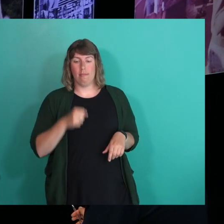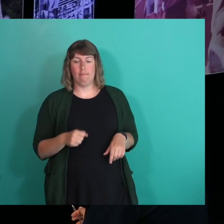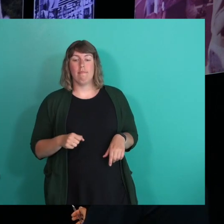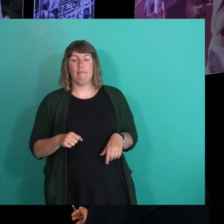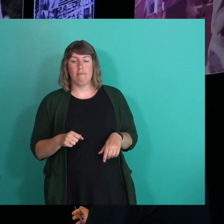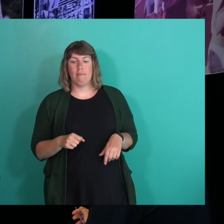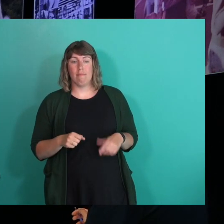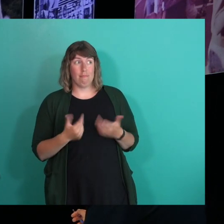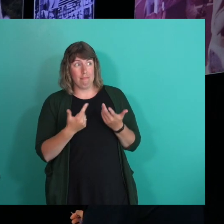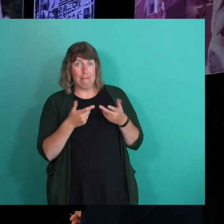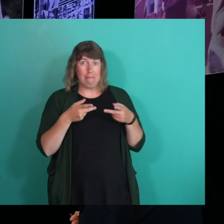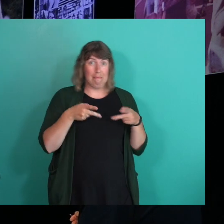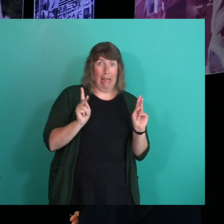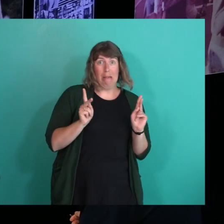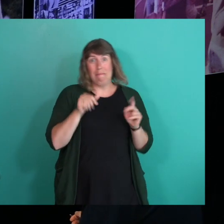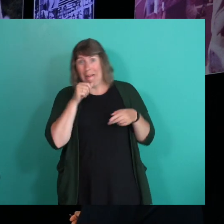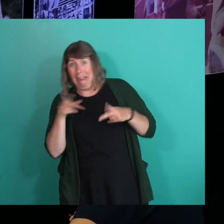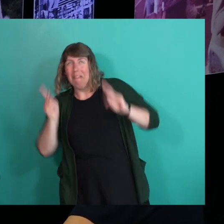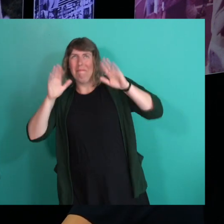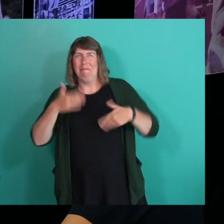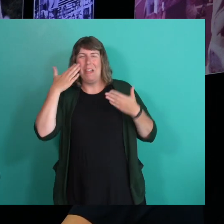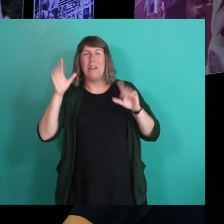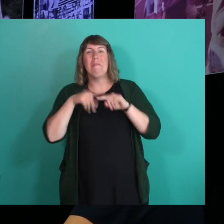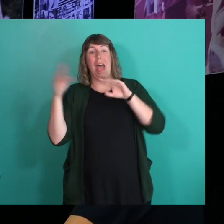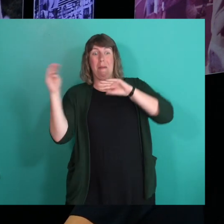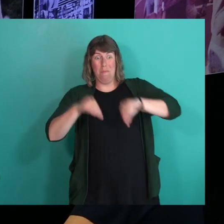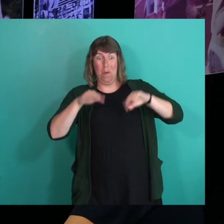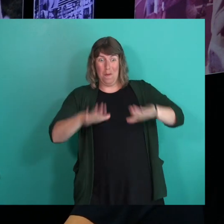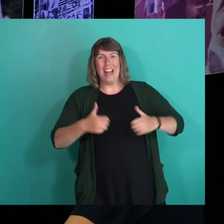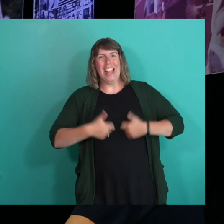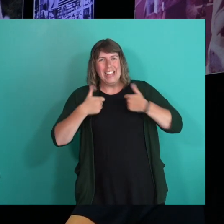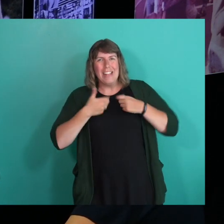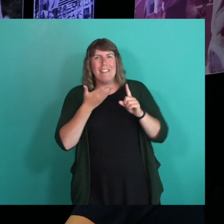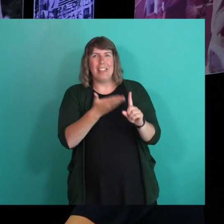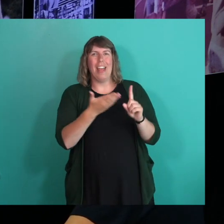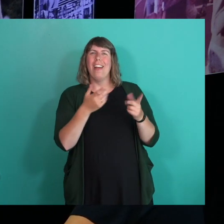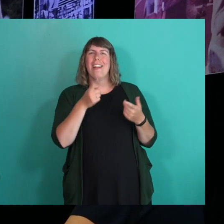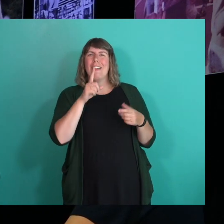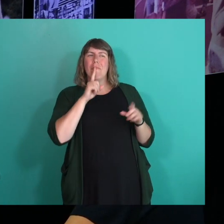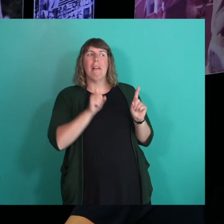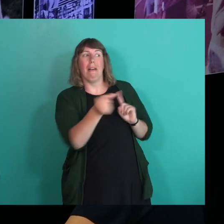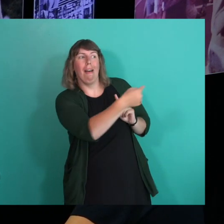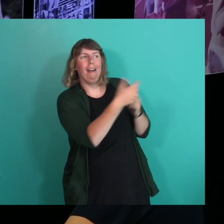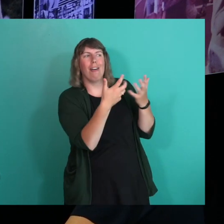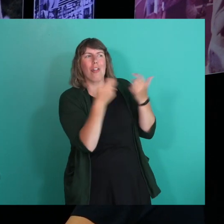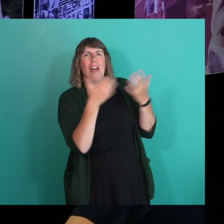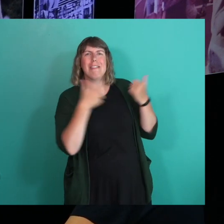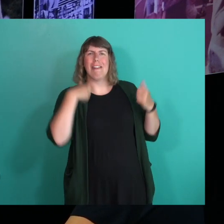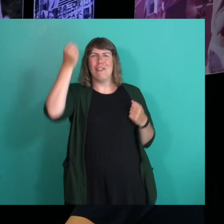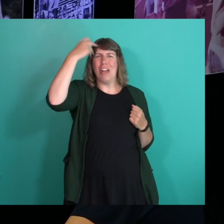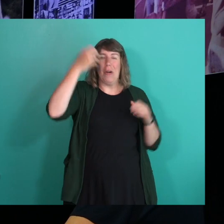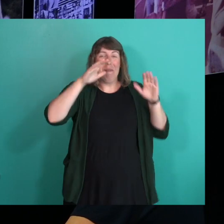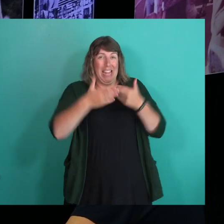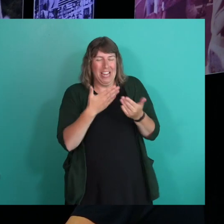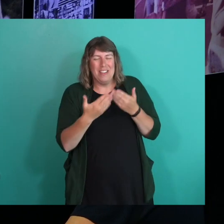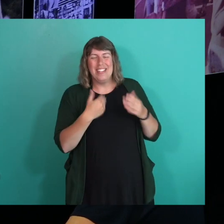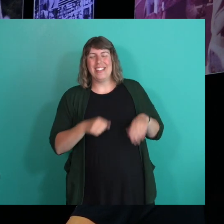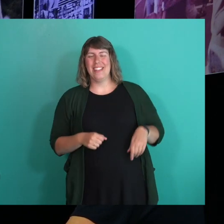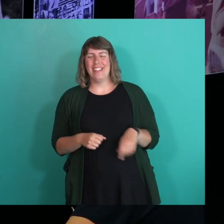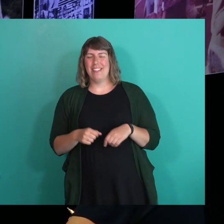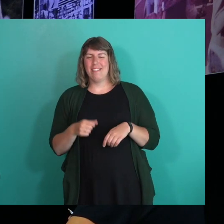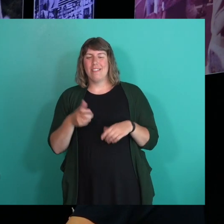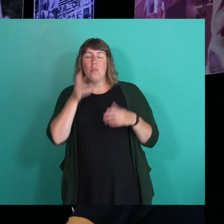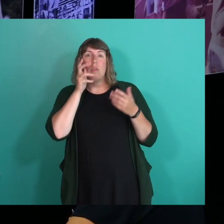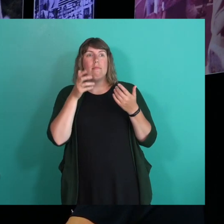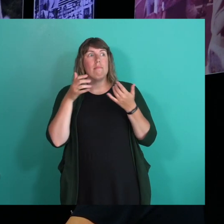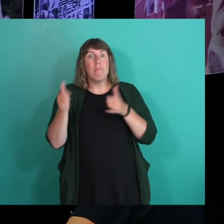I don't know if illegally, but, you know, improperly living in, like showering in the mop closet down the hall. I would have like, you know, after